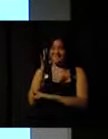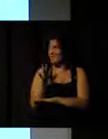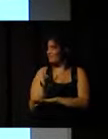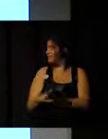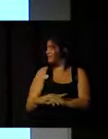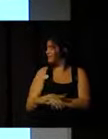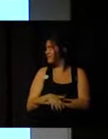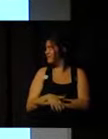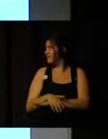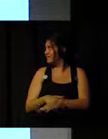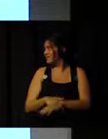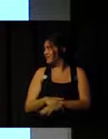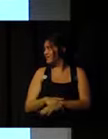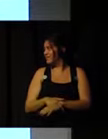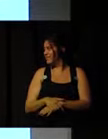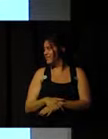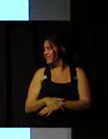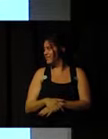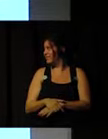Okay?